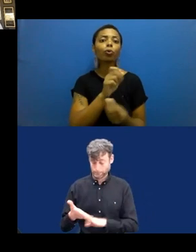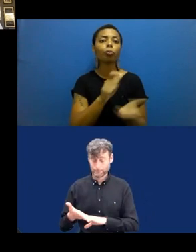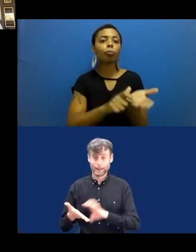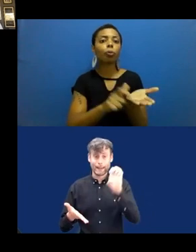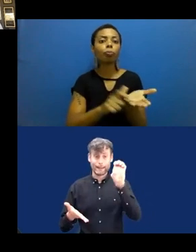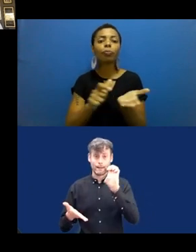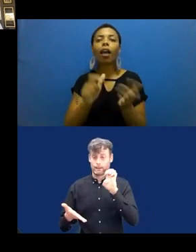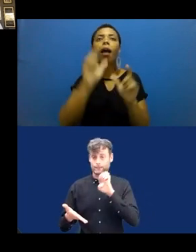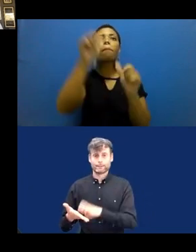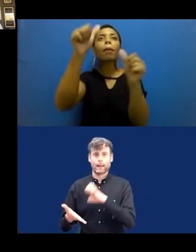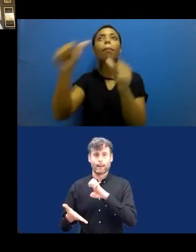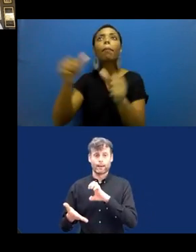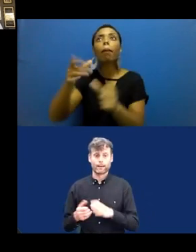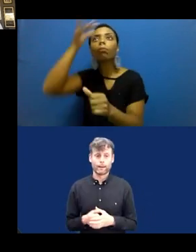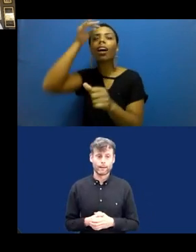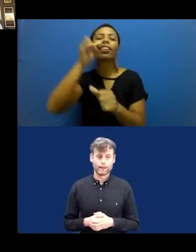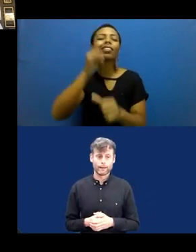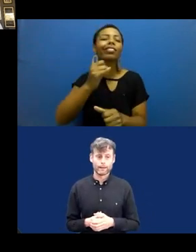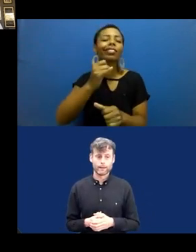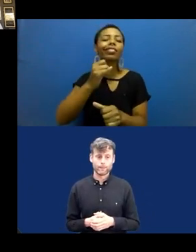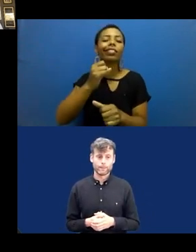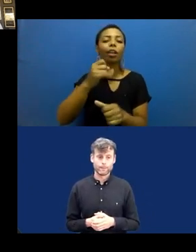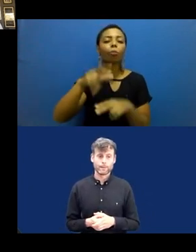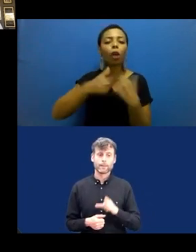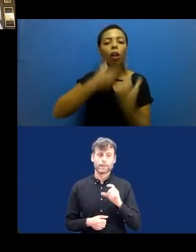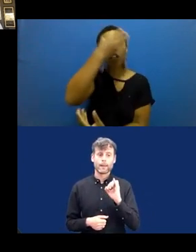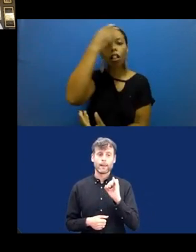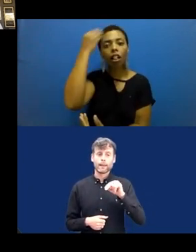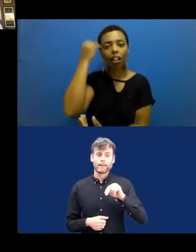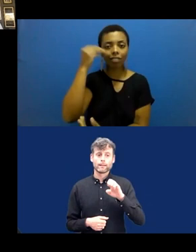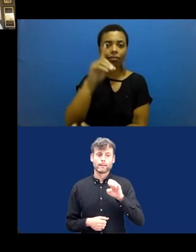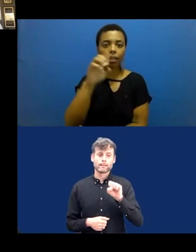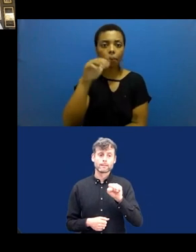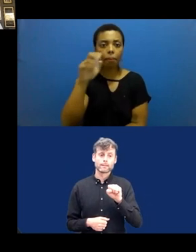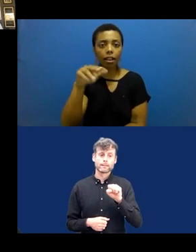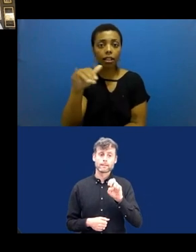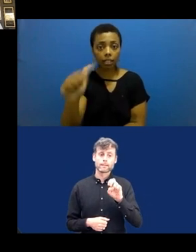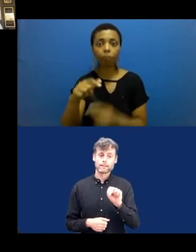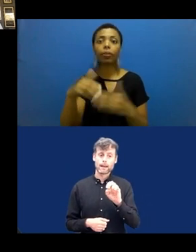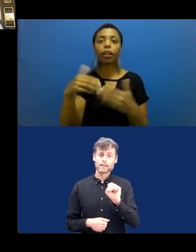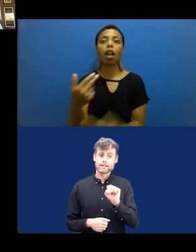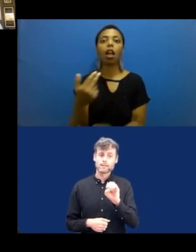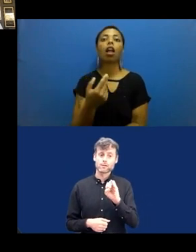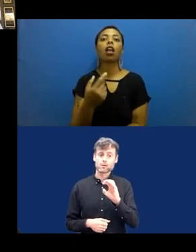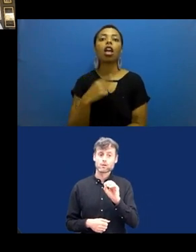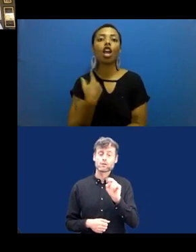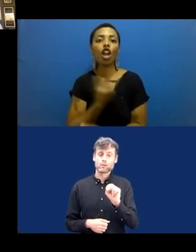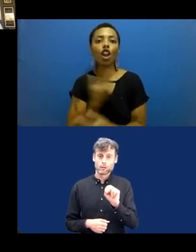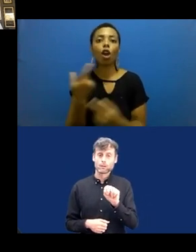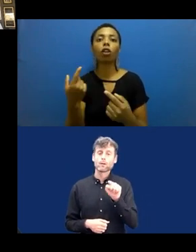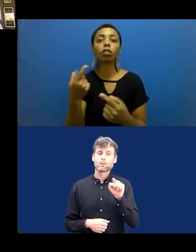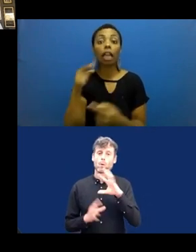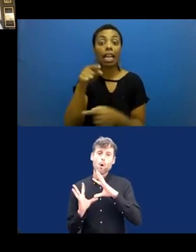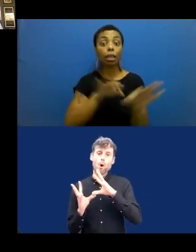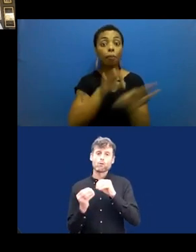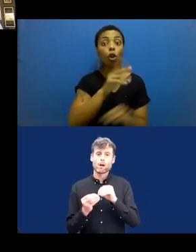Incension, a very ambitious Horizon 2020 project, aimed to persons with profound and